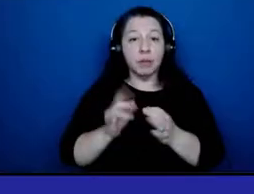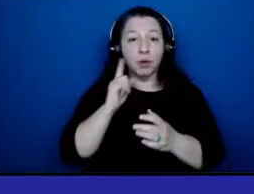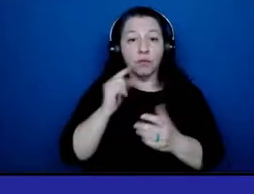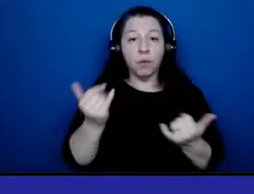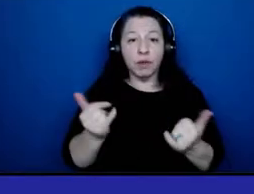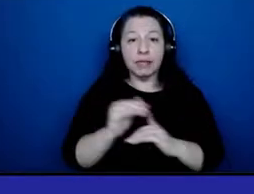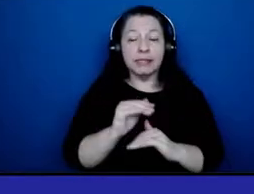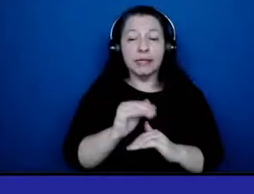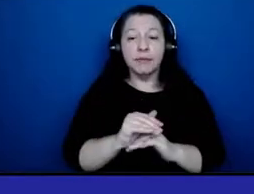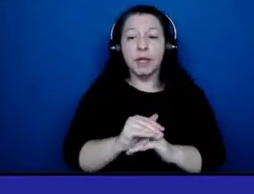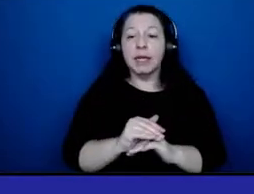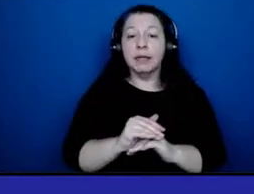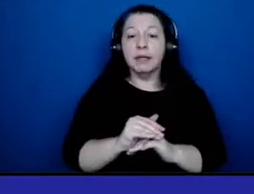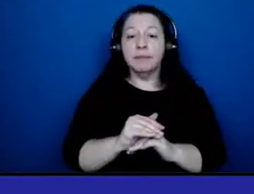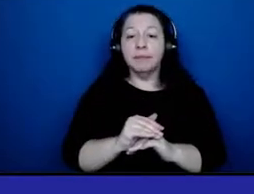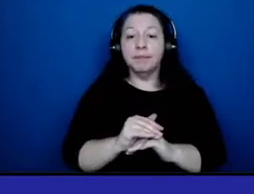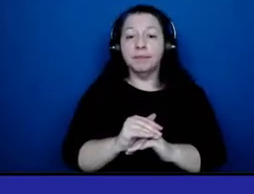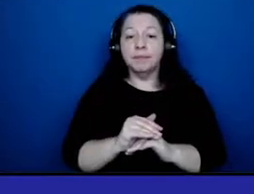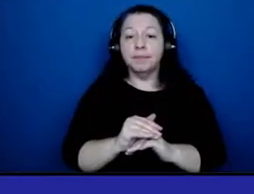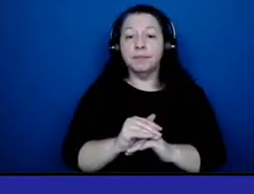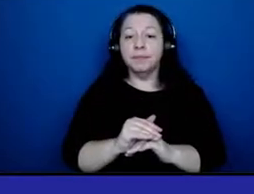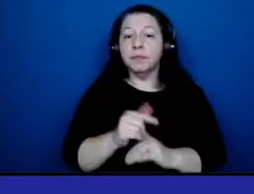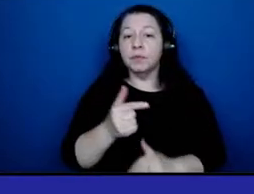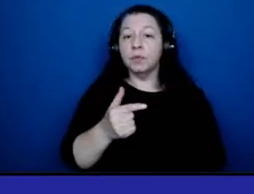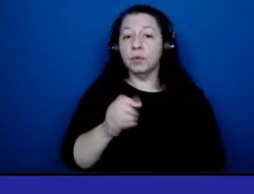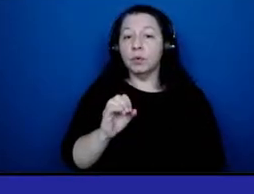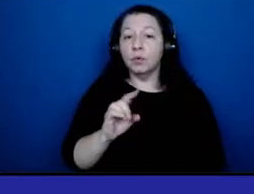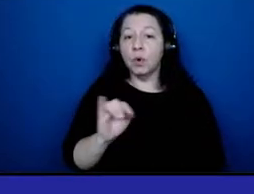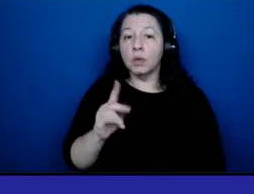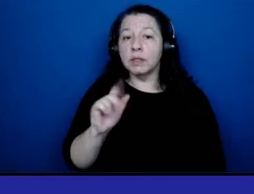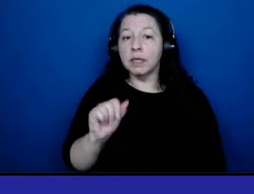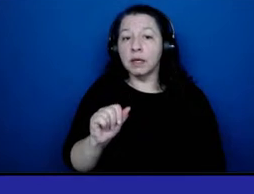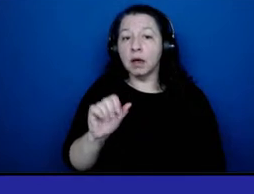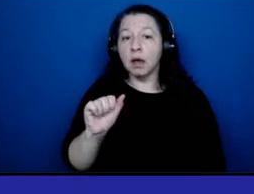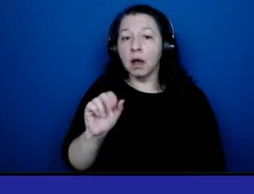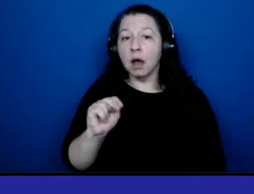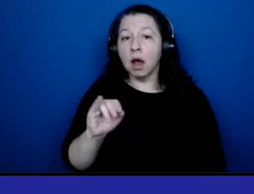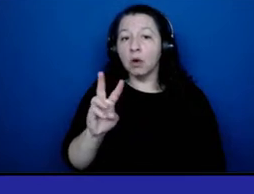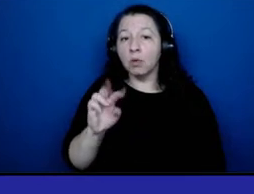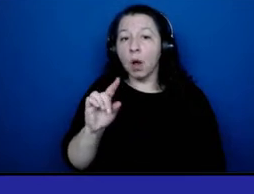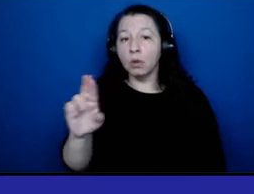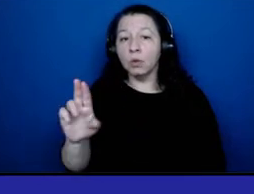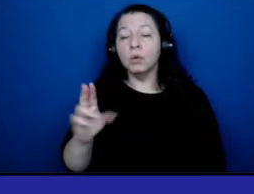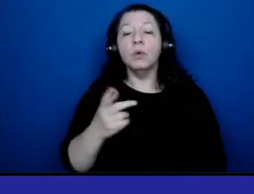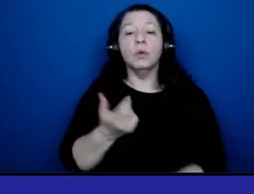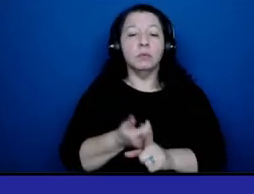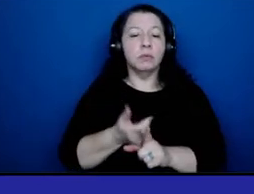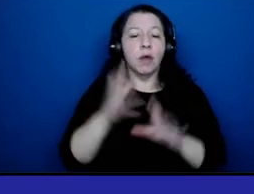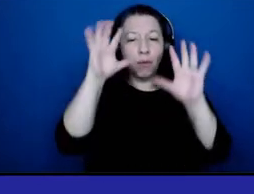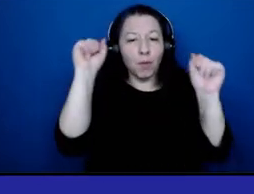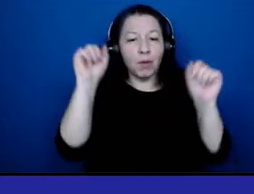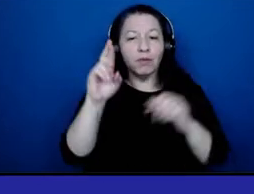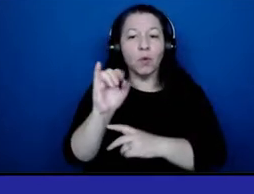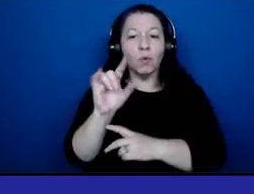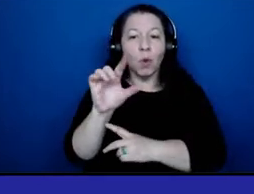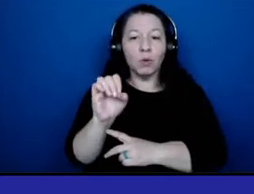is Ngozika Anwalu, president of the Rosedale Lions Club.